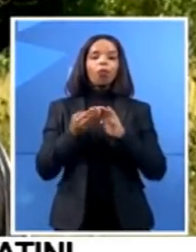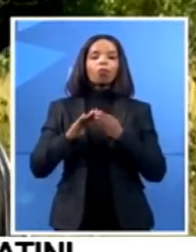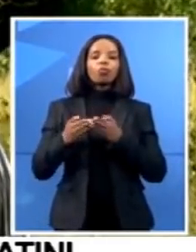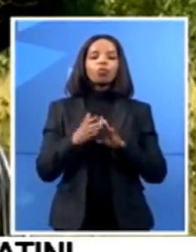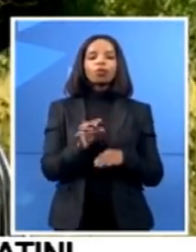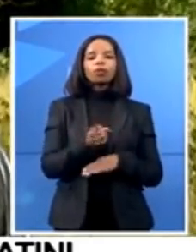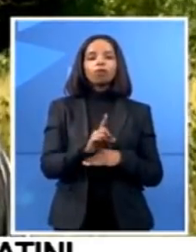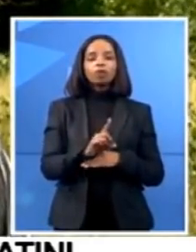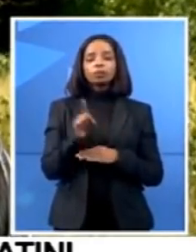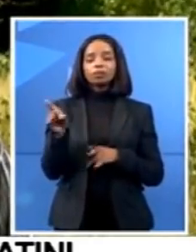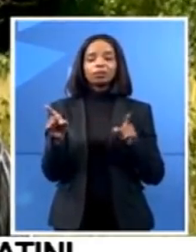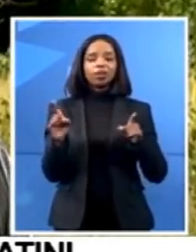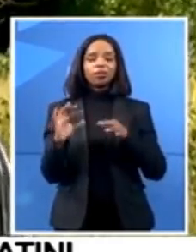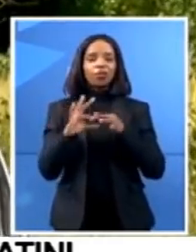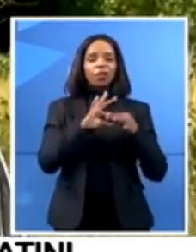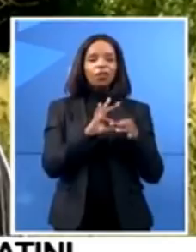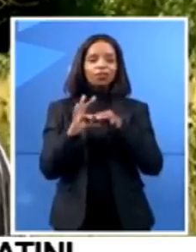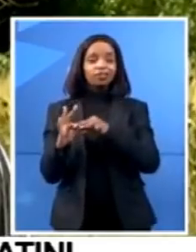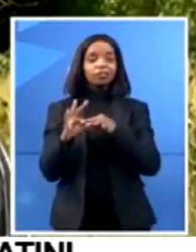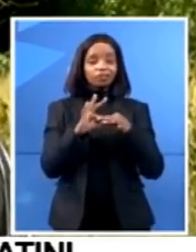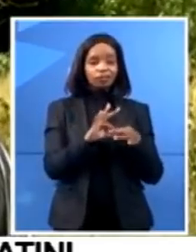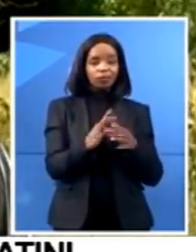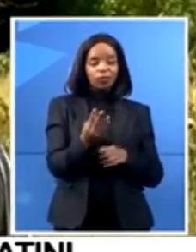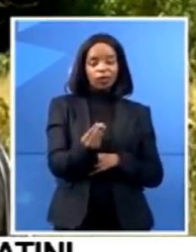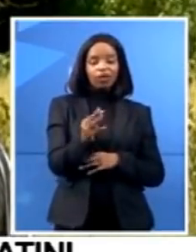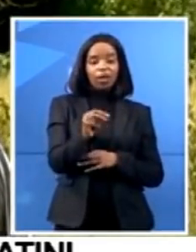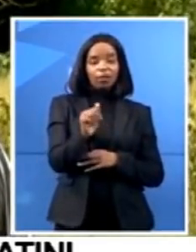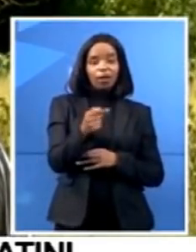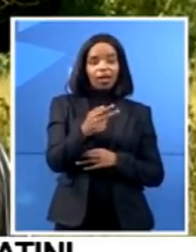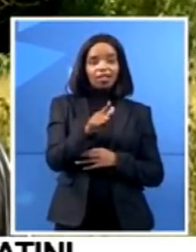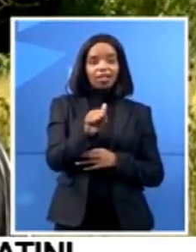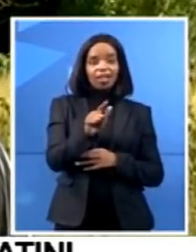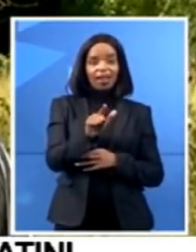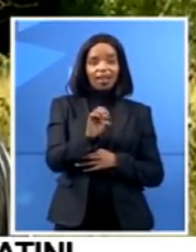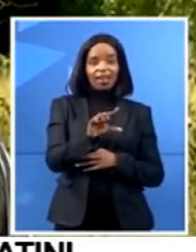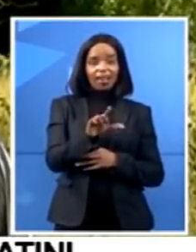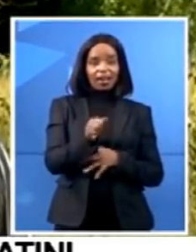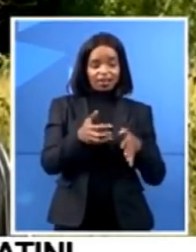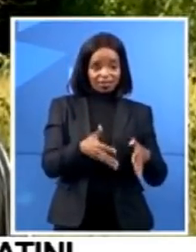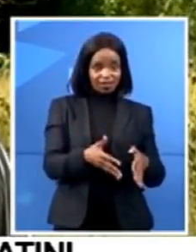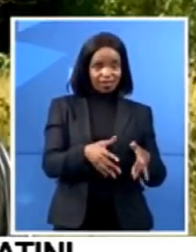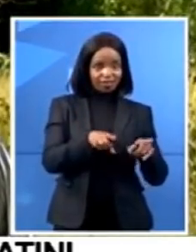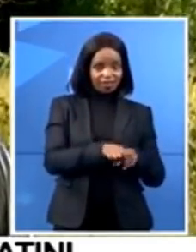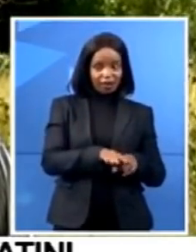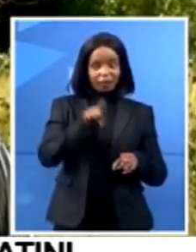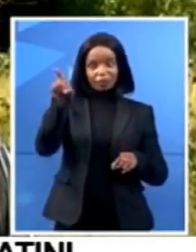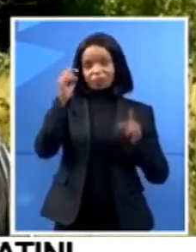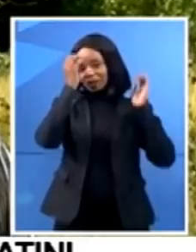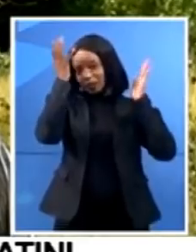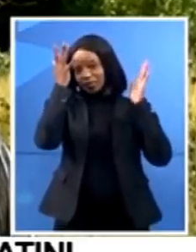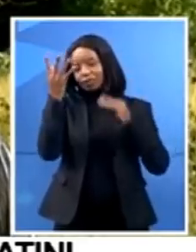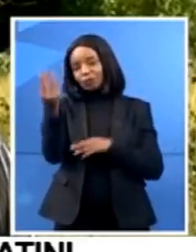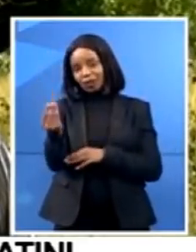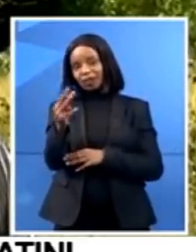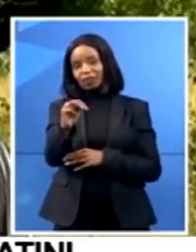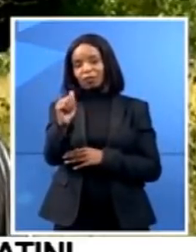We've got Mallalela's this side and we've got Mallalela that other side. And therefore, as a result of that, there's a there's a there's